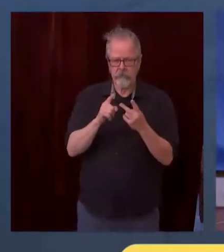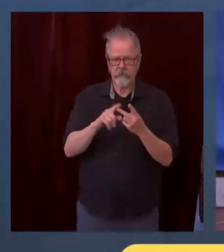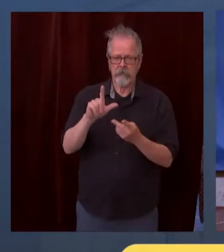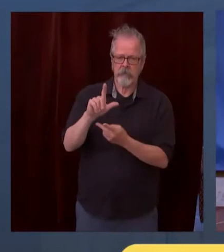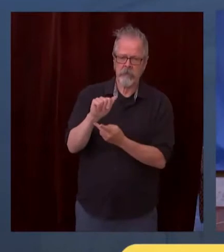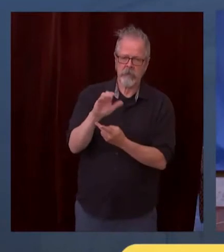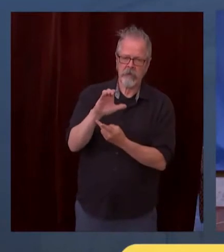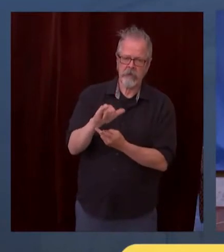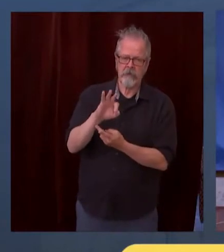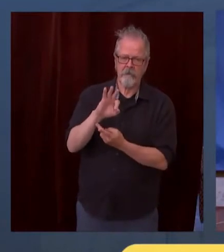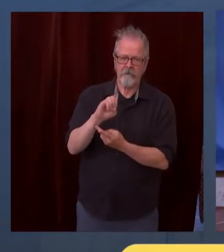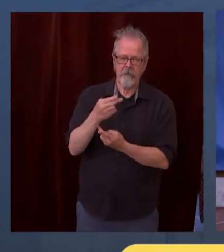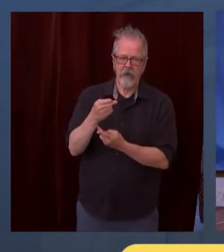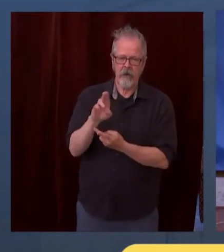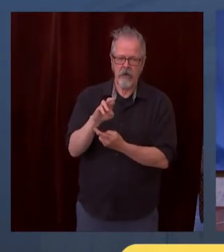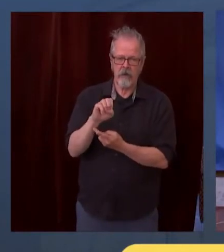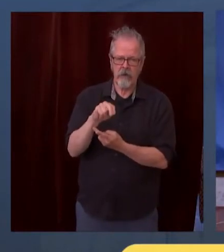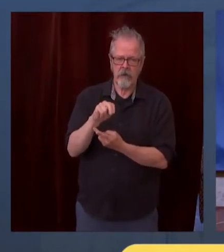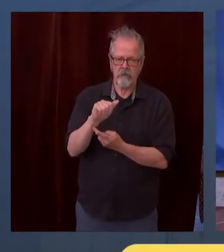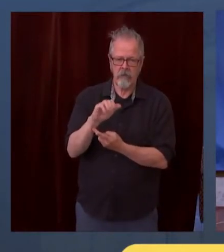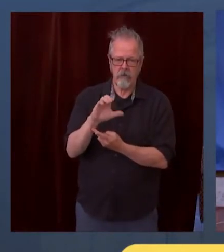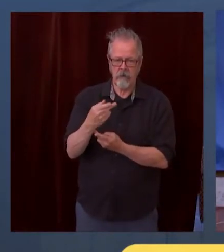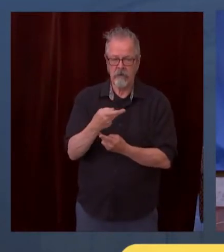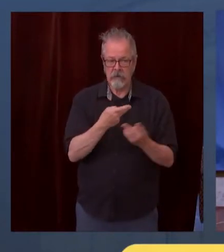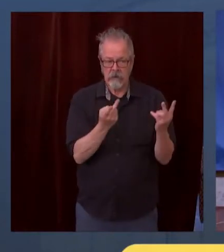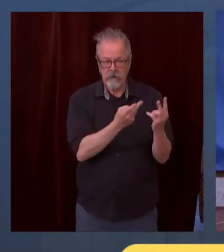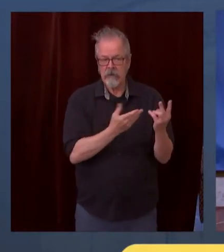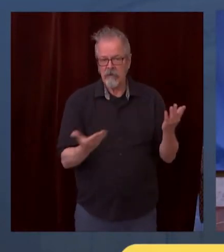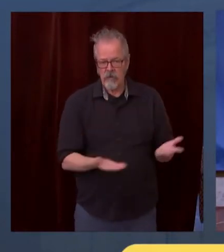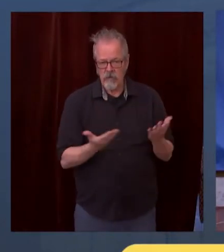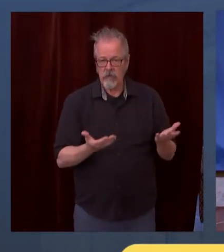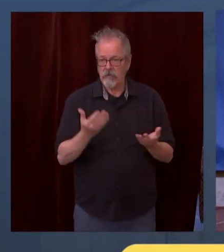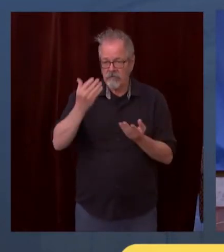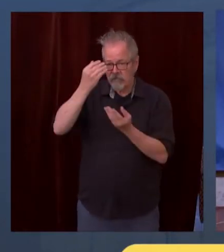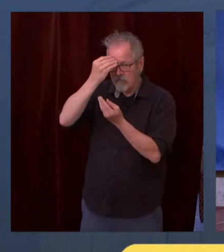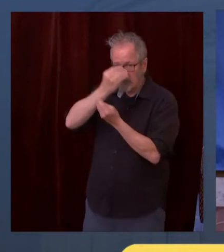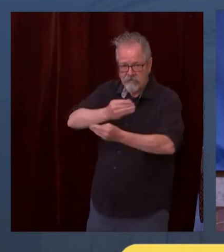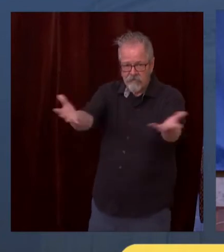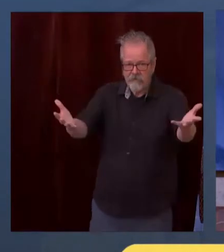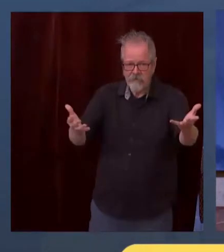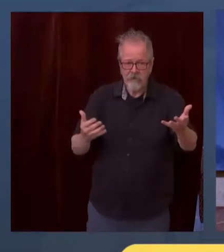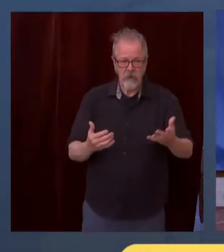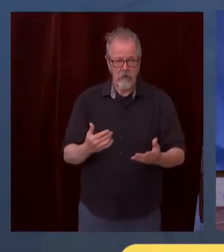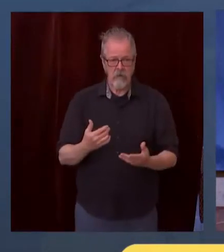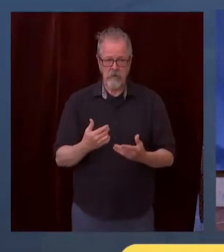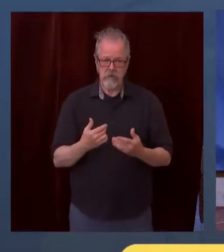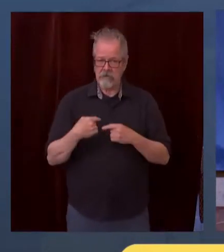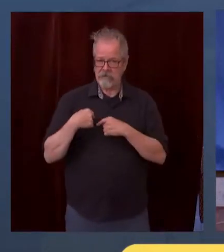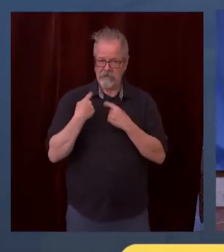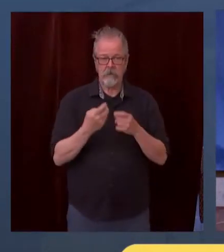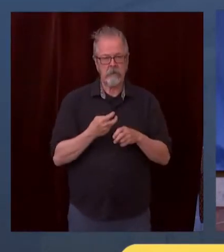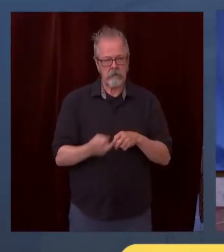incredibly effective weapon against COVID, and that's our vaccine. And I'm glad people are getting vaccinated. We're over hundreds of thousands of people